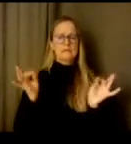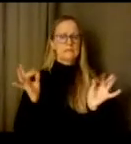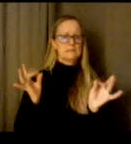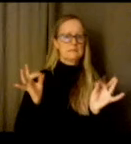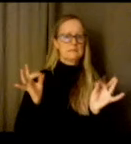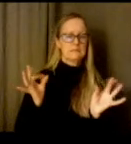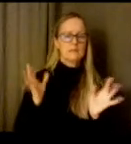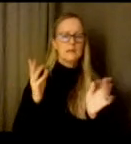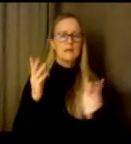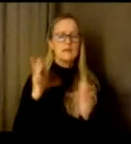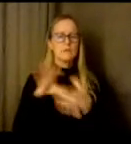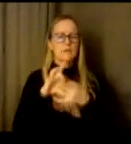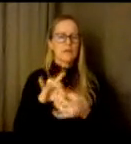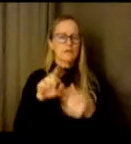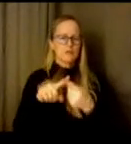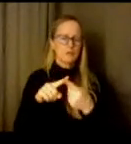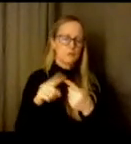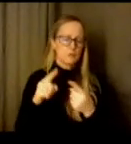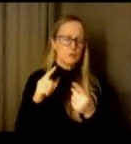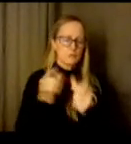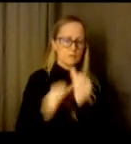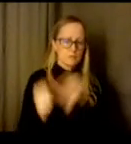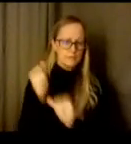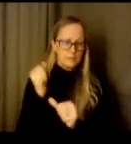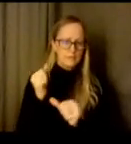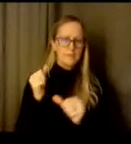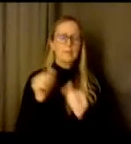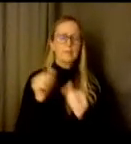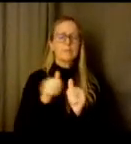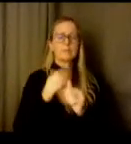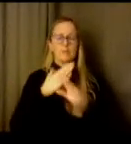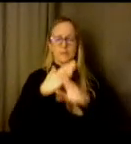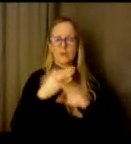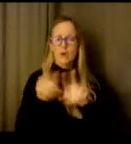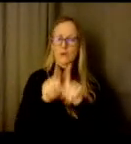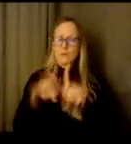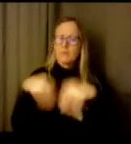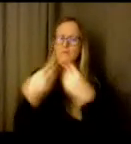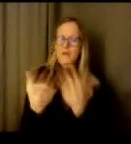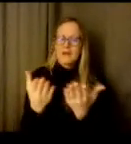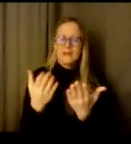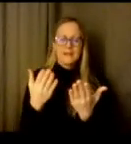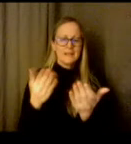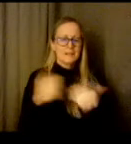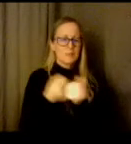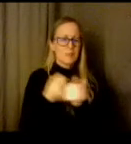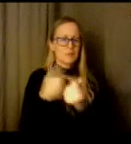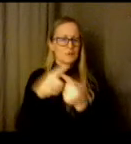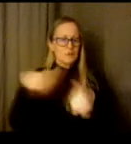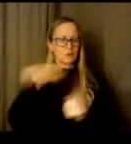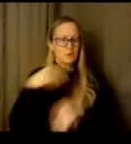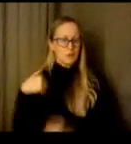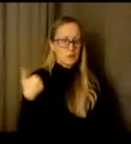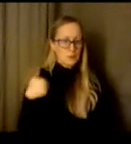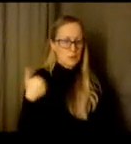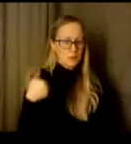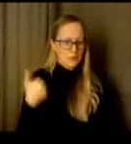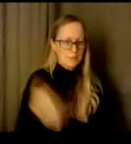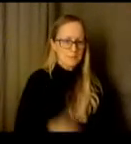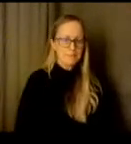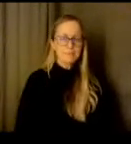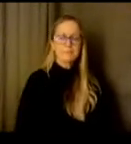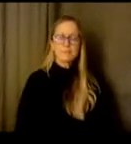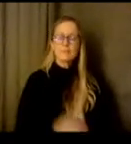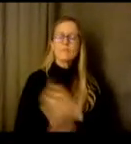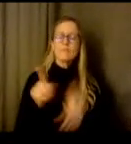serve providing supports to our youth. Also acknowledging family's voice and the importance of connecting with our